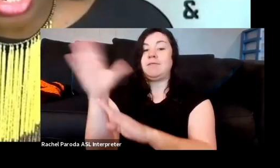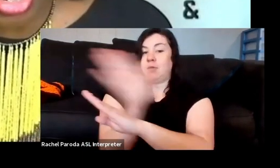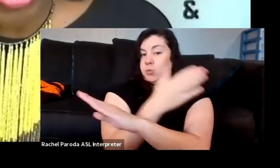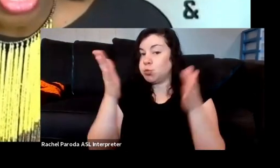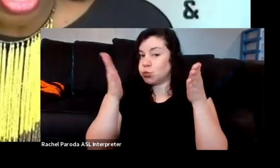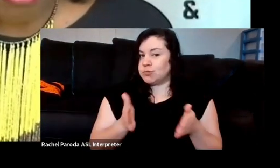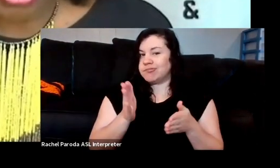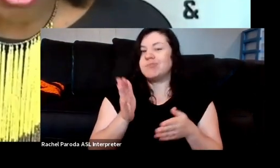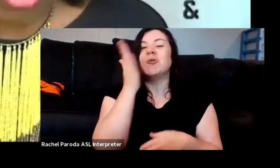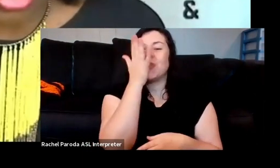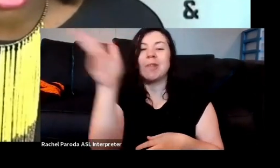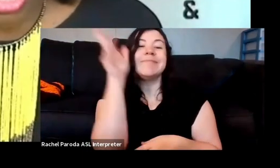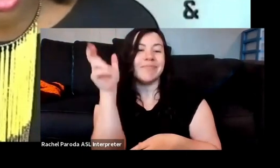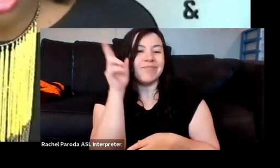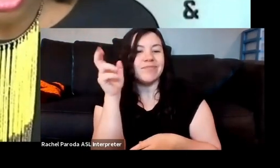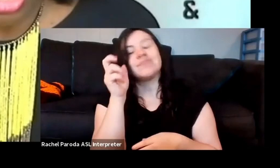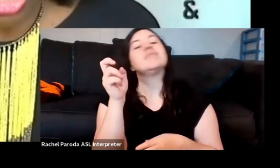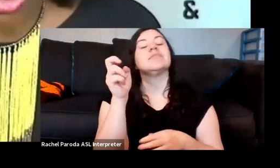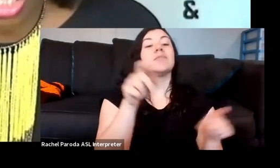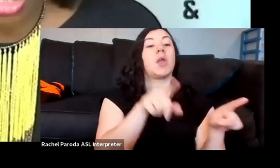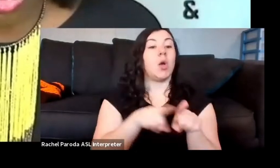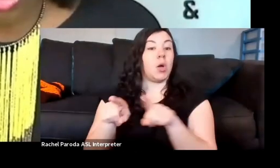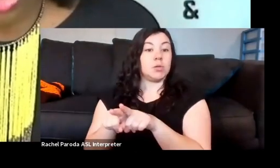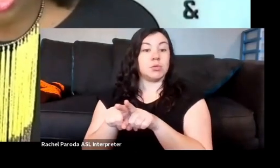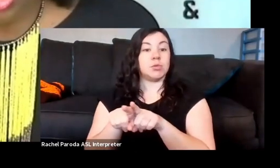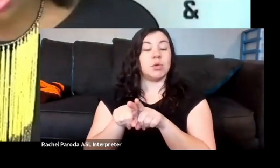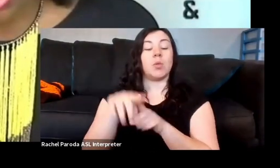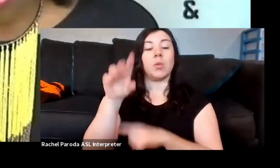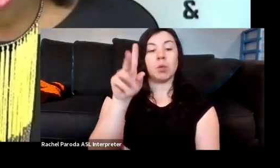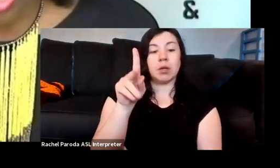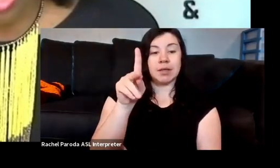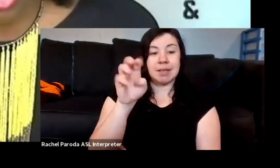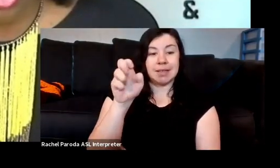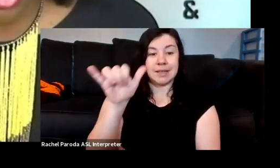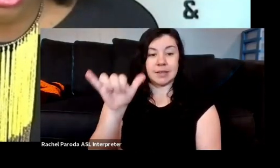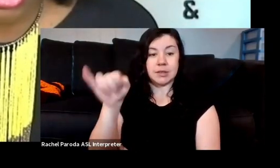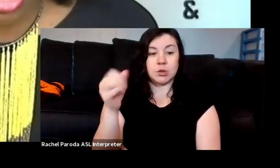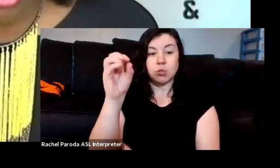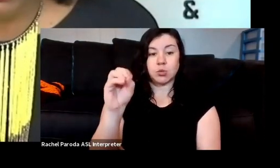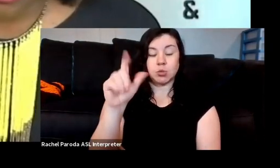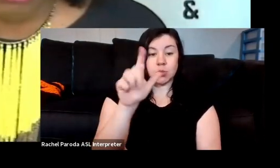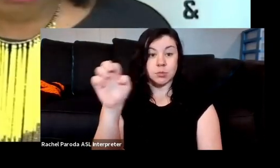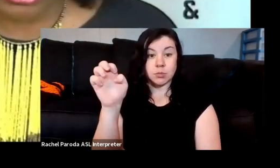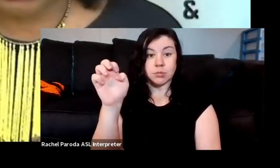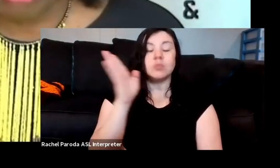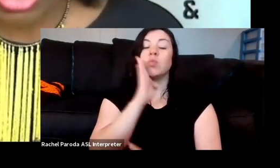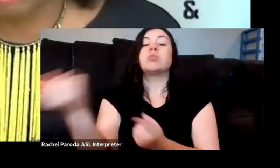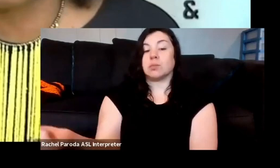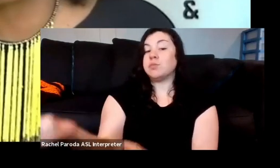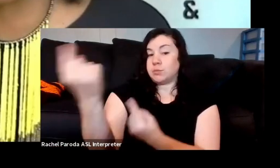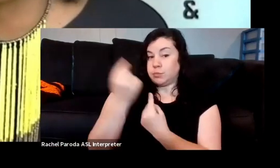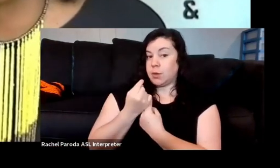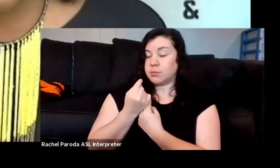with us later. My co-moderator, Keijo Lee, will be joining us in just a moment and will introduce herself and all of our brilliant